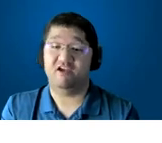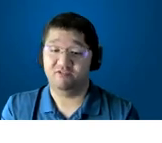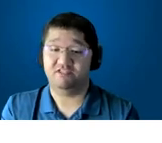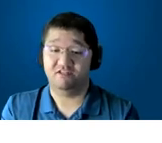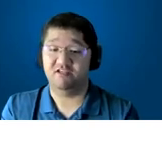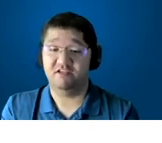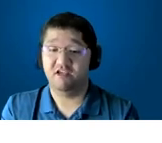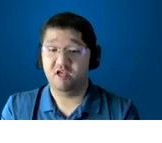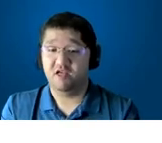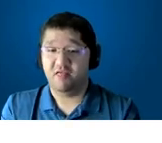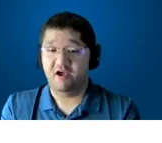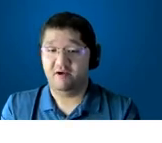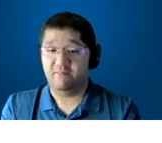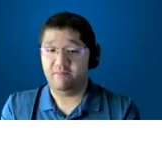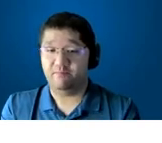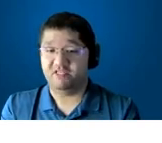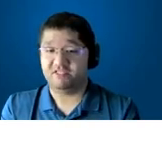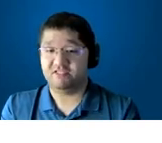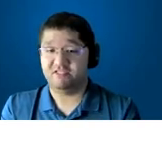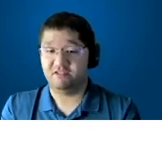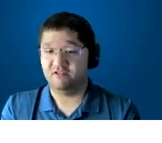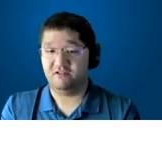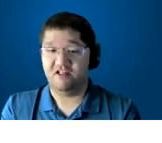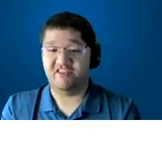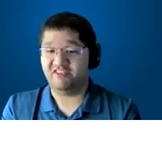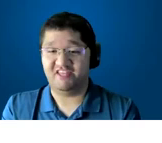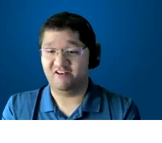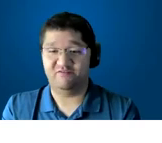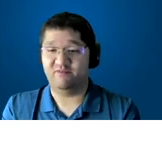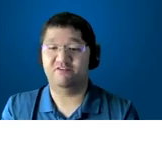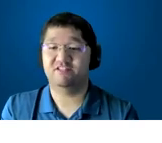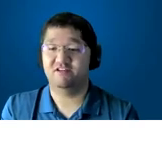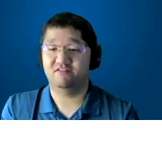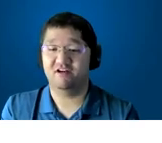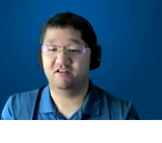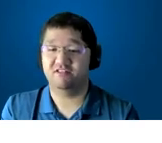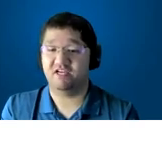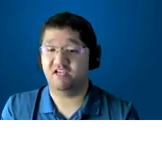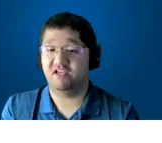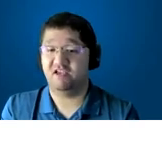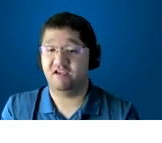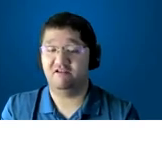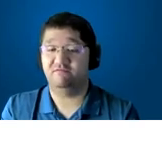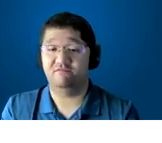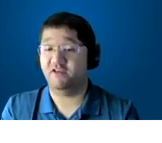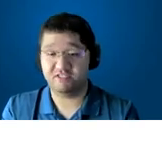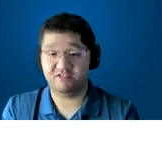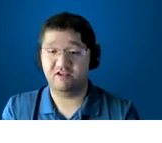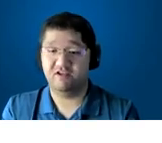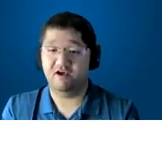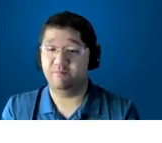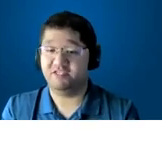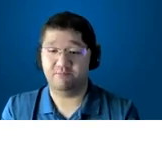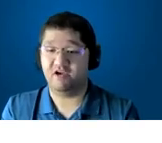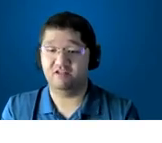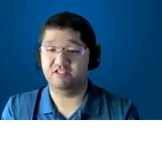felt like i was excelling um but still at the end of my first year of college i had finished